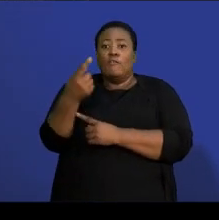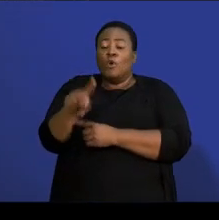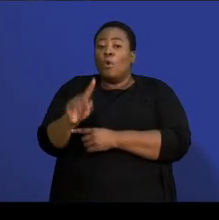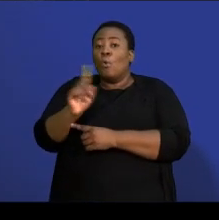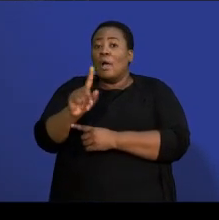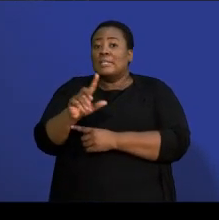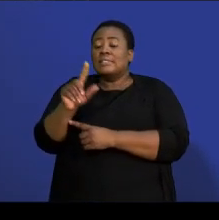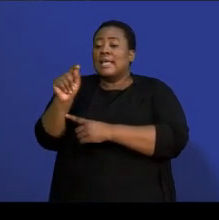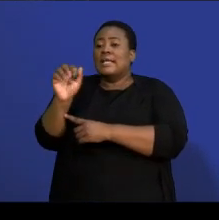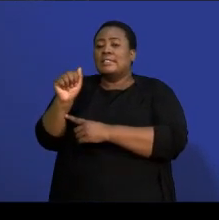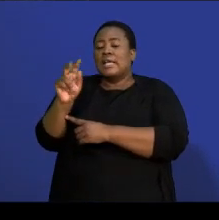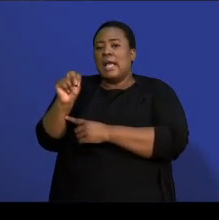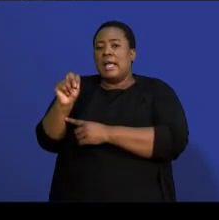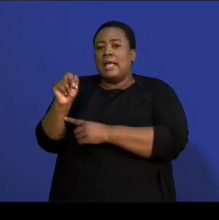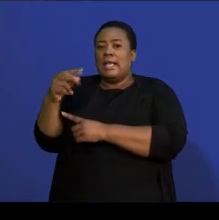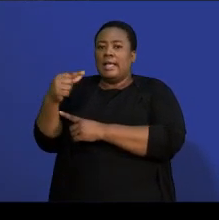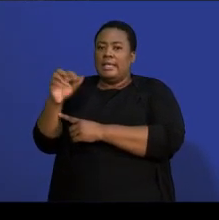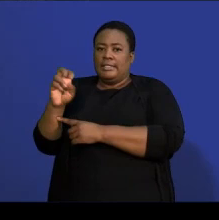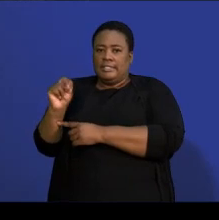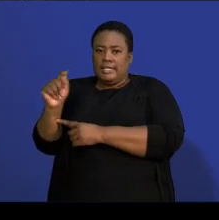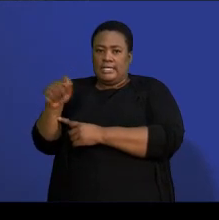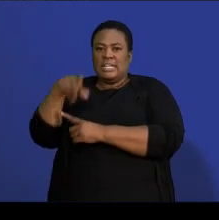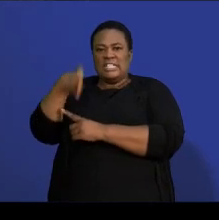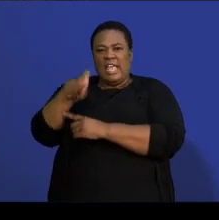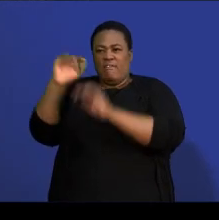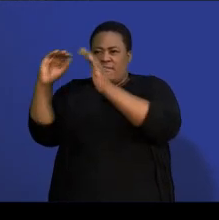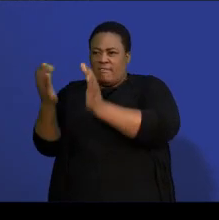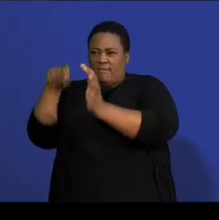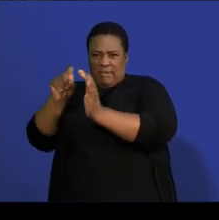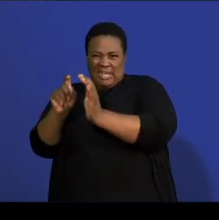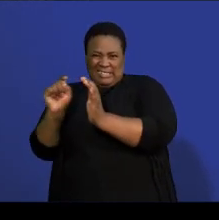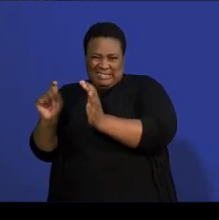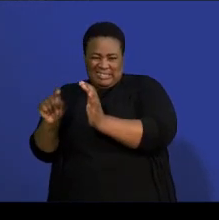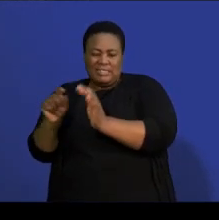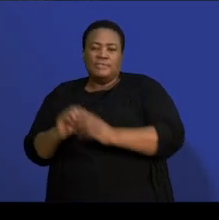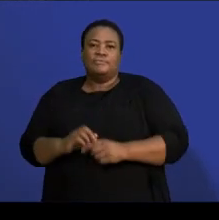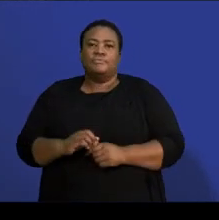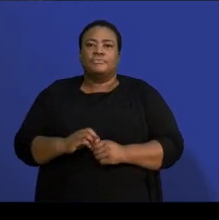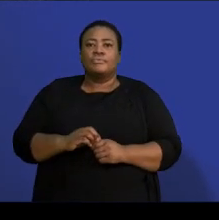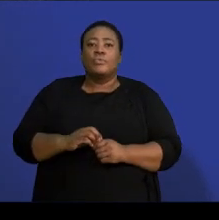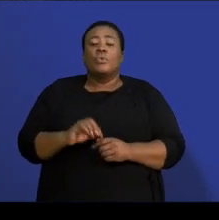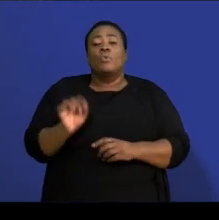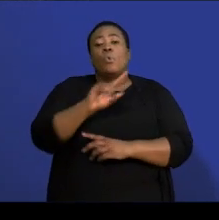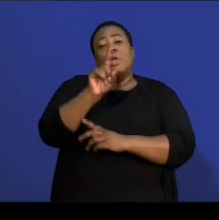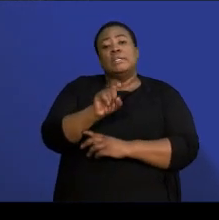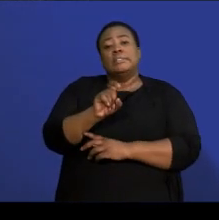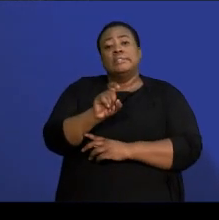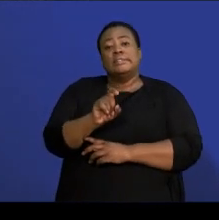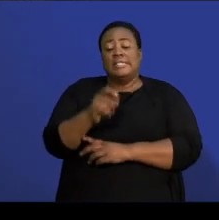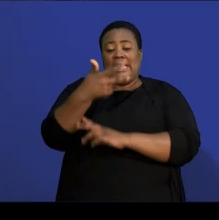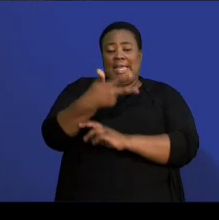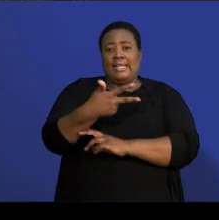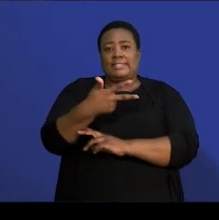derivative of that particular function. Question 8 and 9 is differential